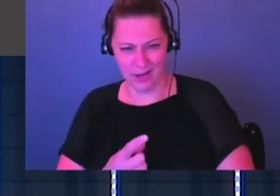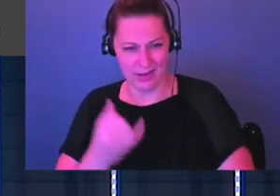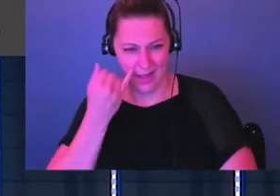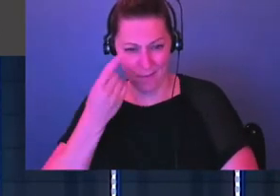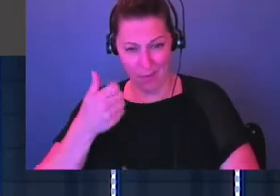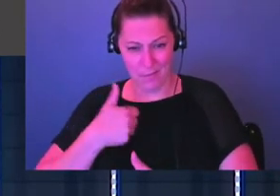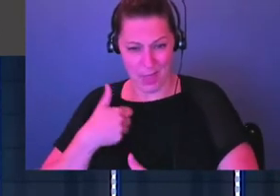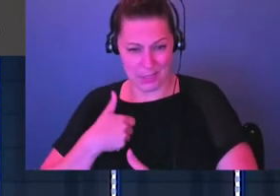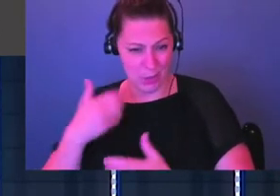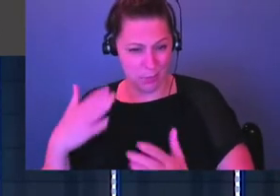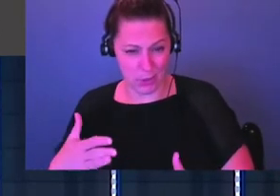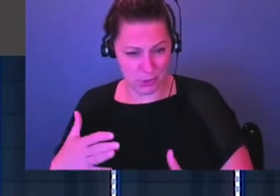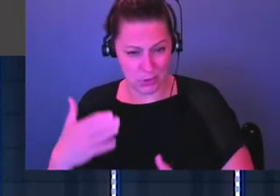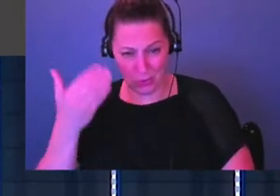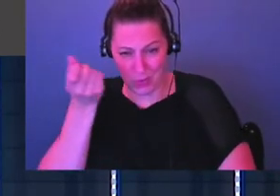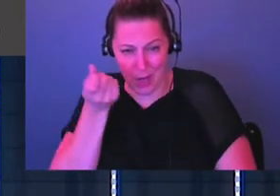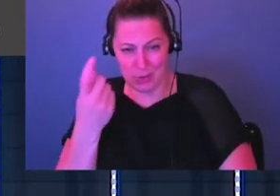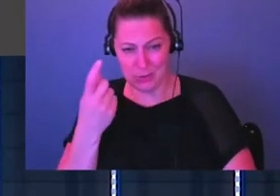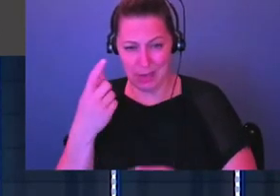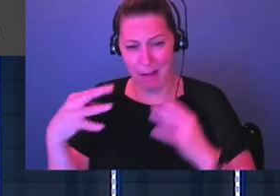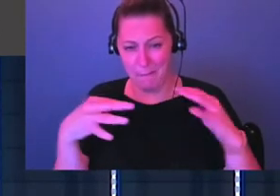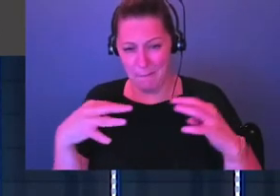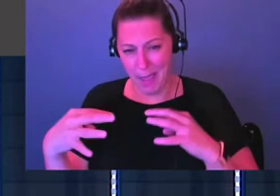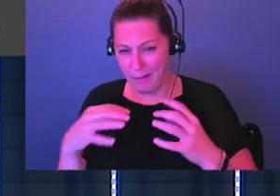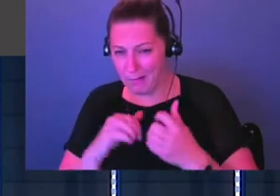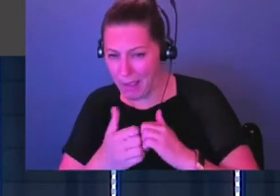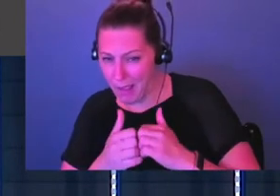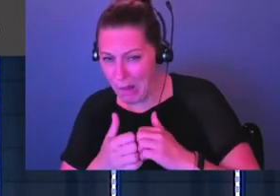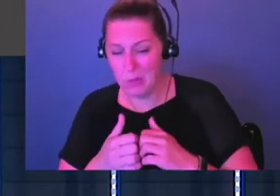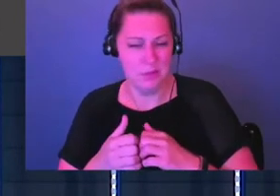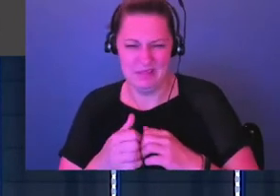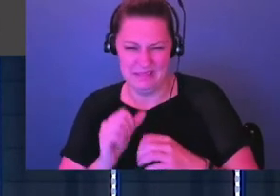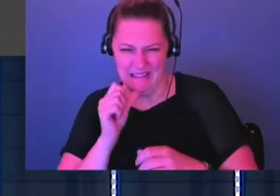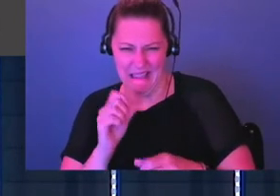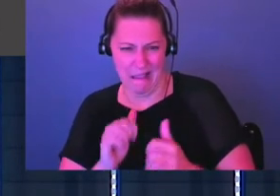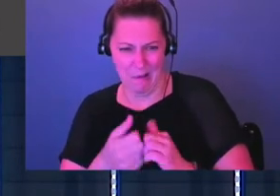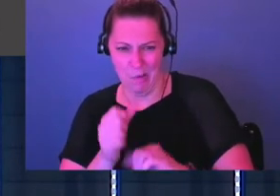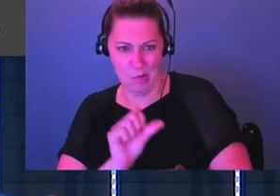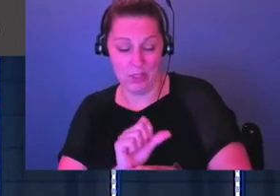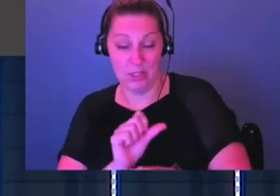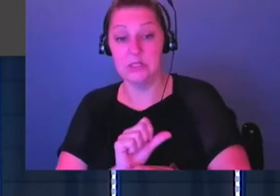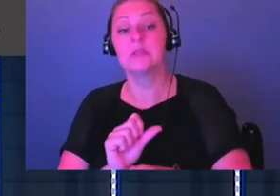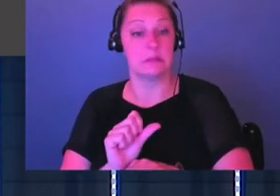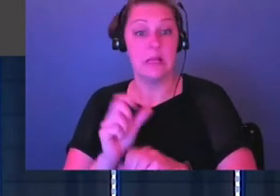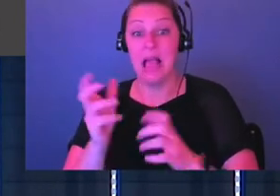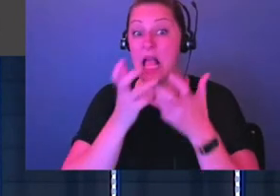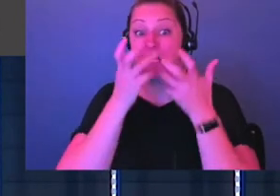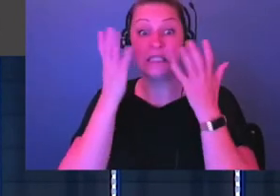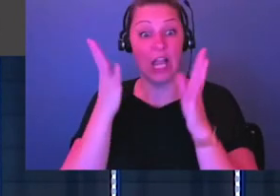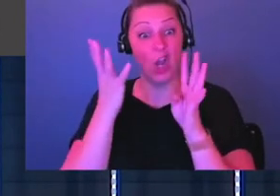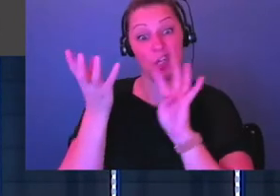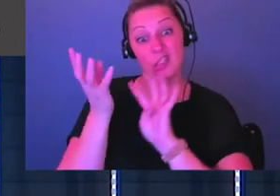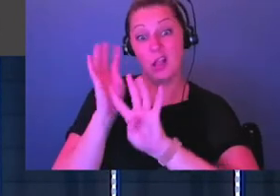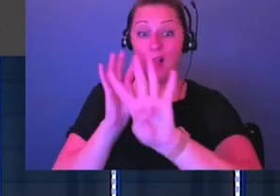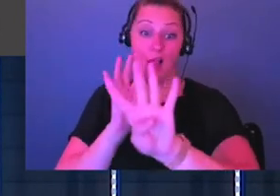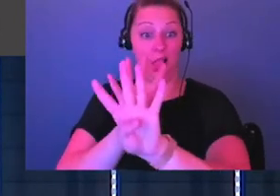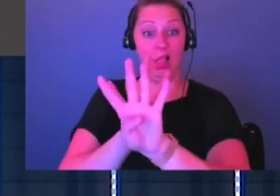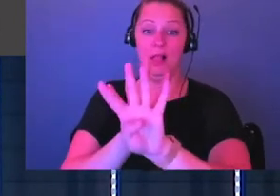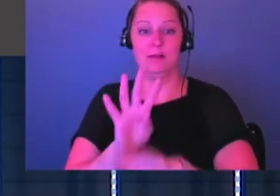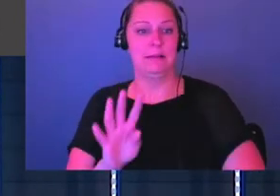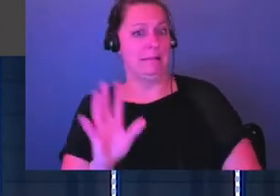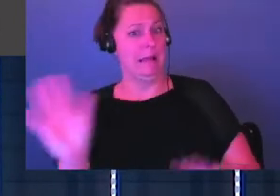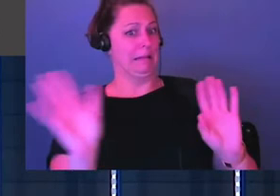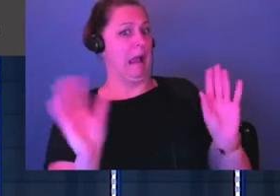person, and you understand like battle plans, you're like, that's not how it works. So he's like, yeah, all the singers to the front, and the singers are probably like, no,